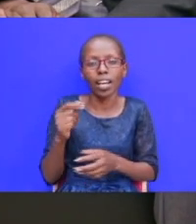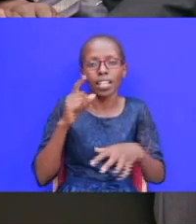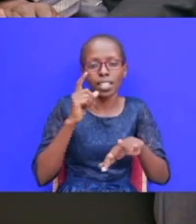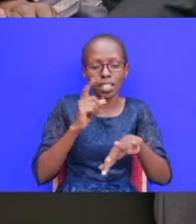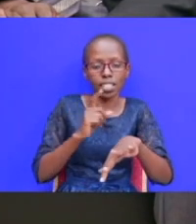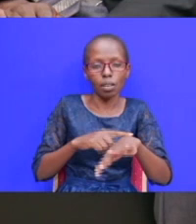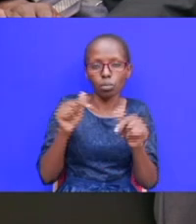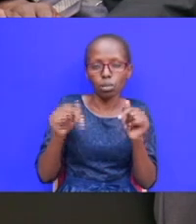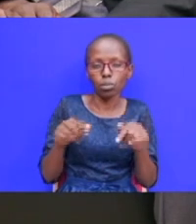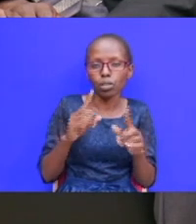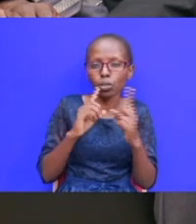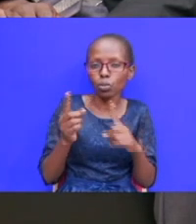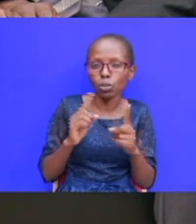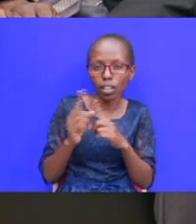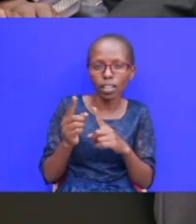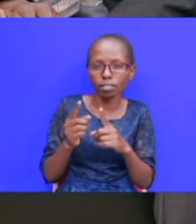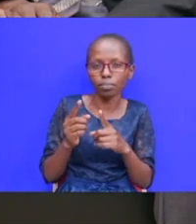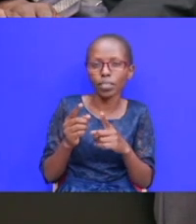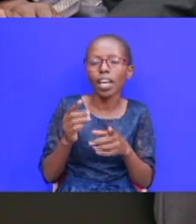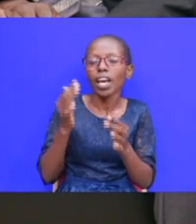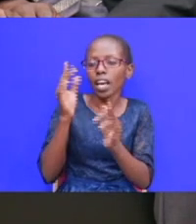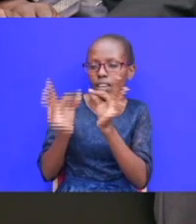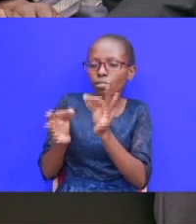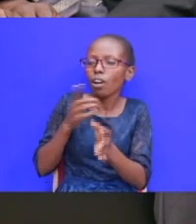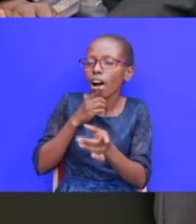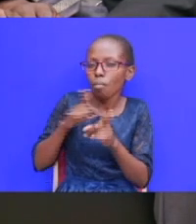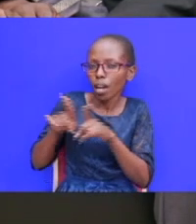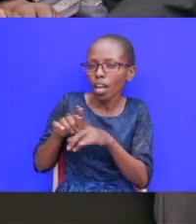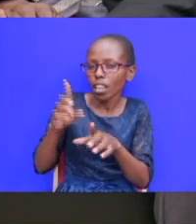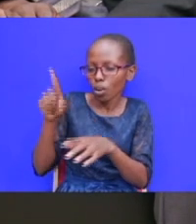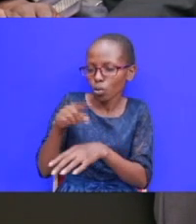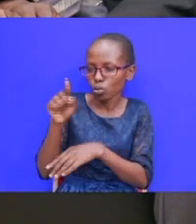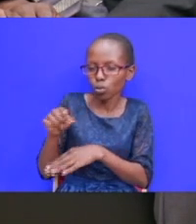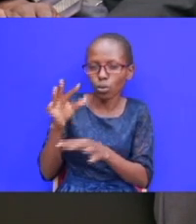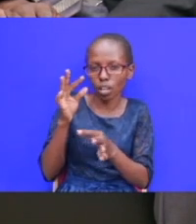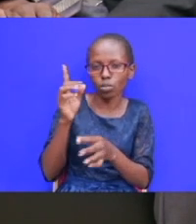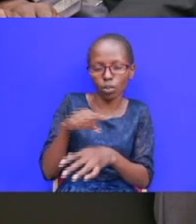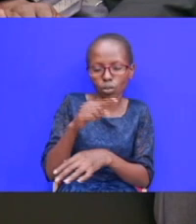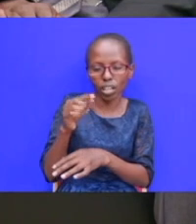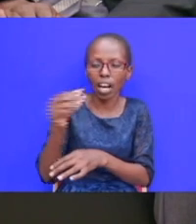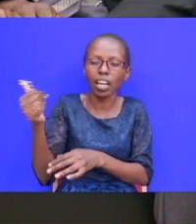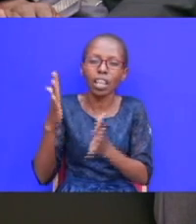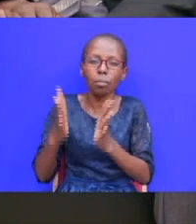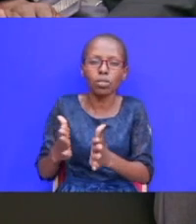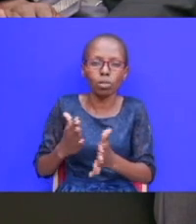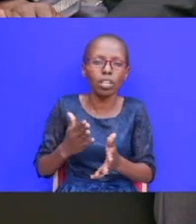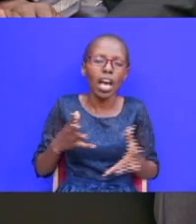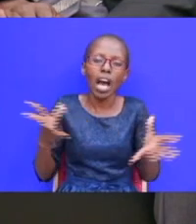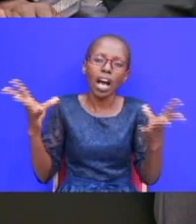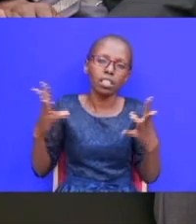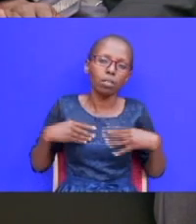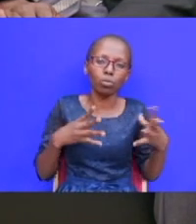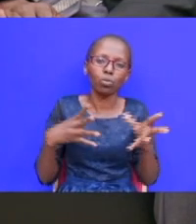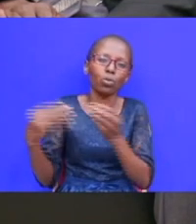tells me that even when a brother wrongs you or when you wrong somebody be willing to go through the process of